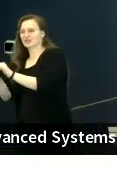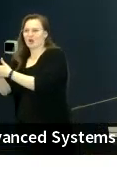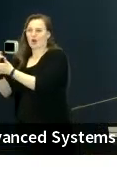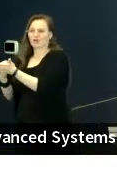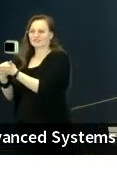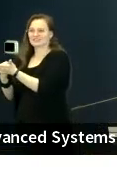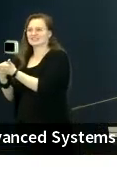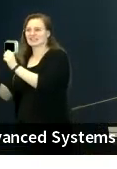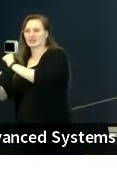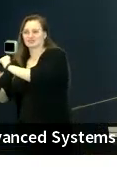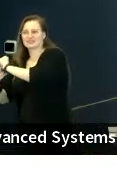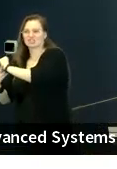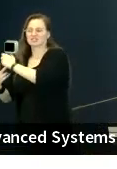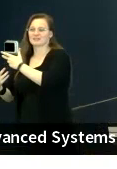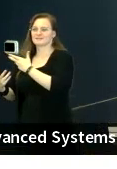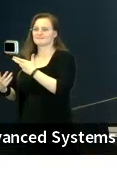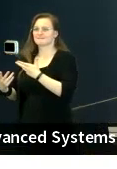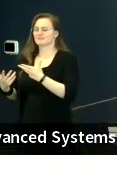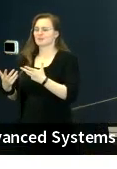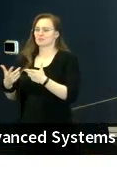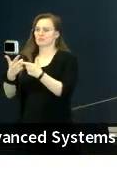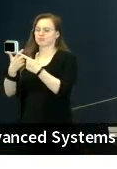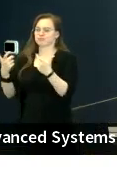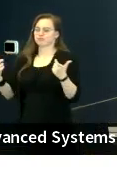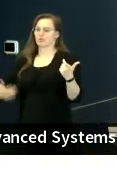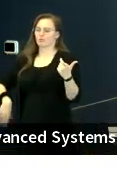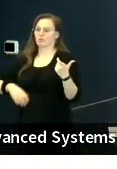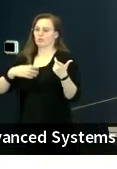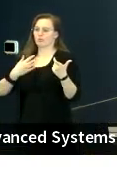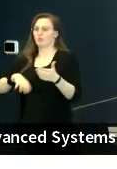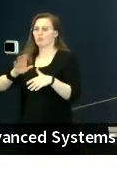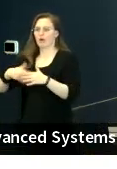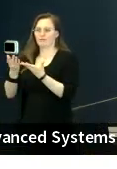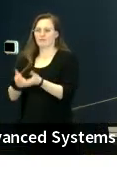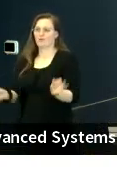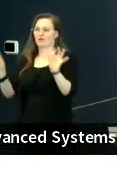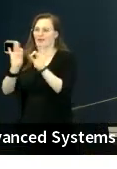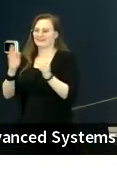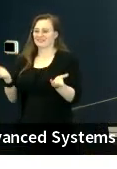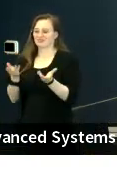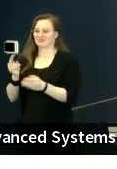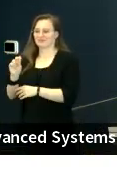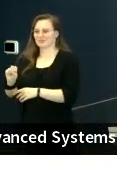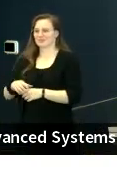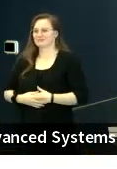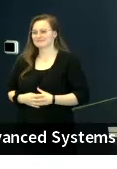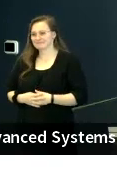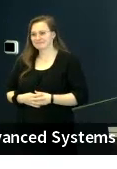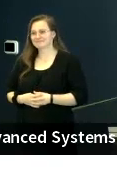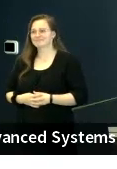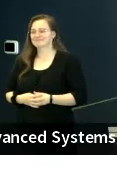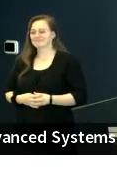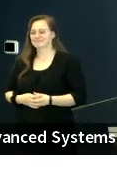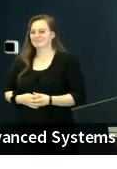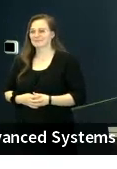conservation, how critically important these are to our province right now. If I read that